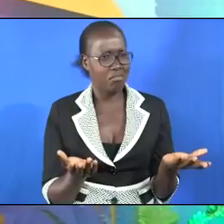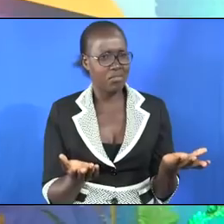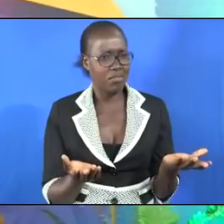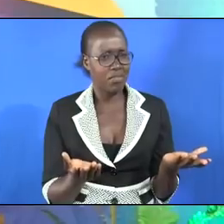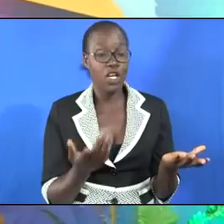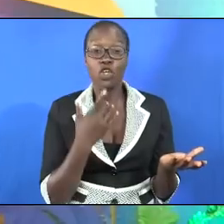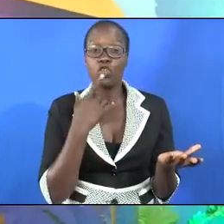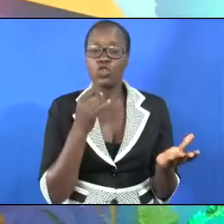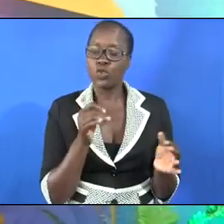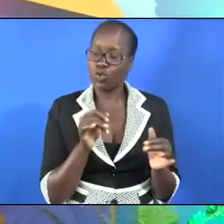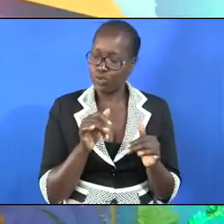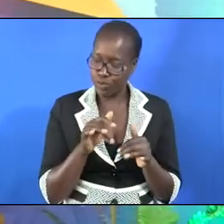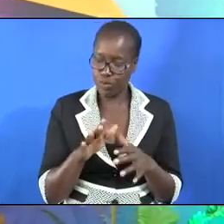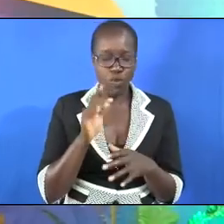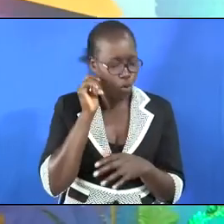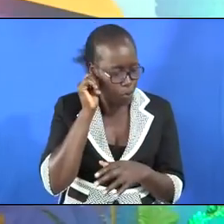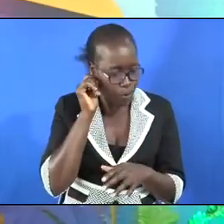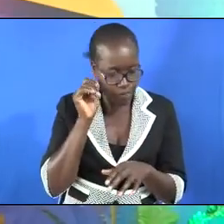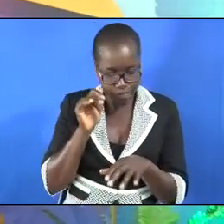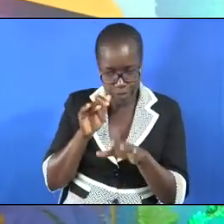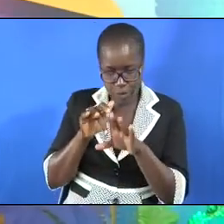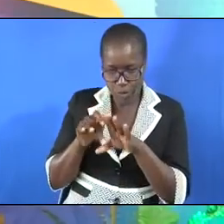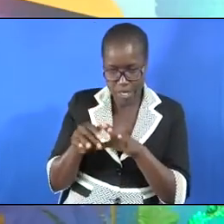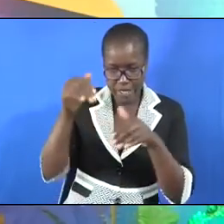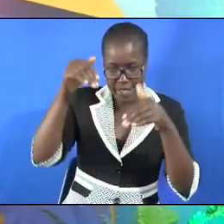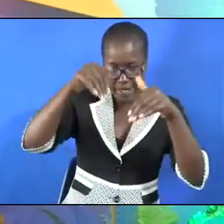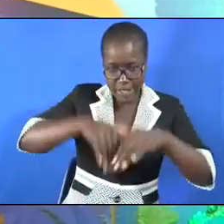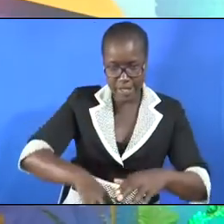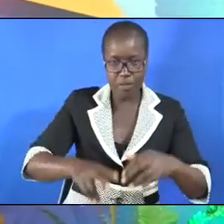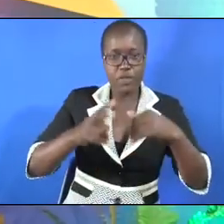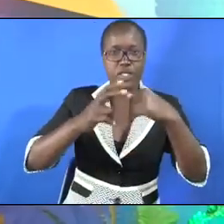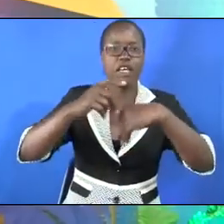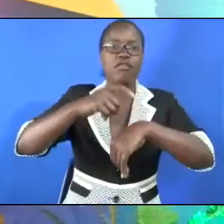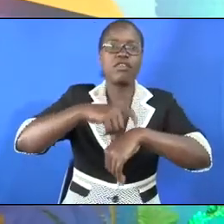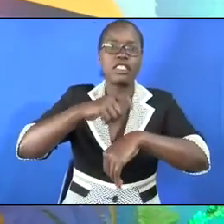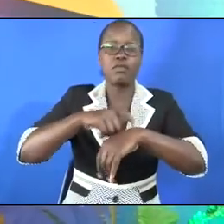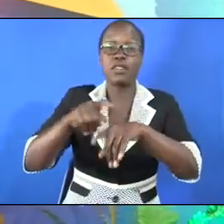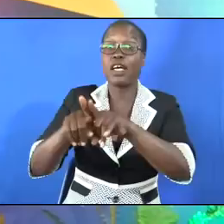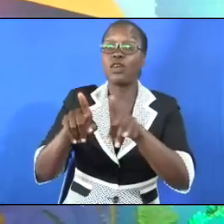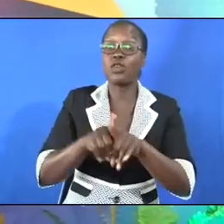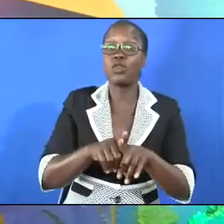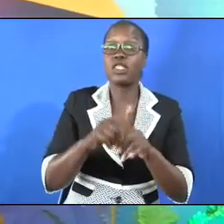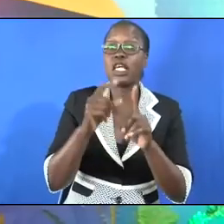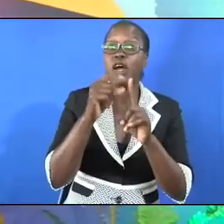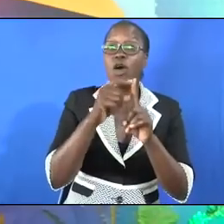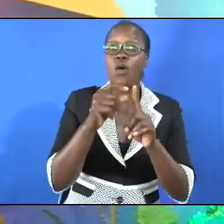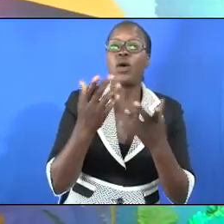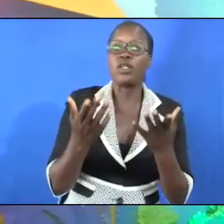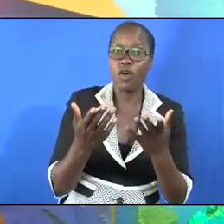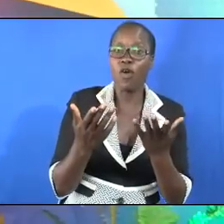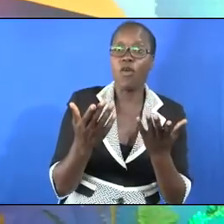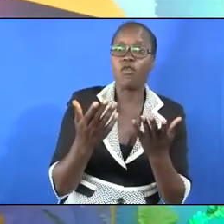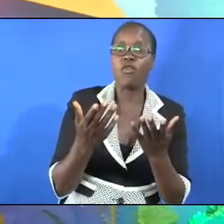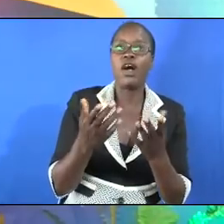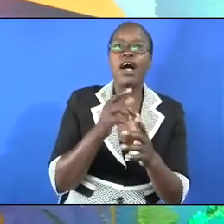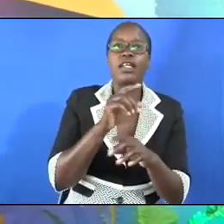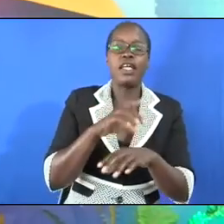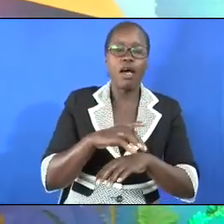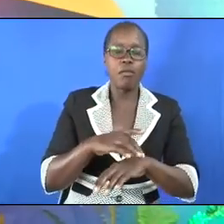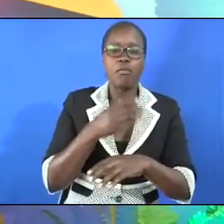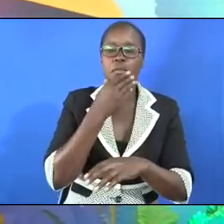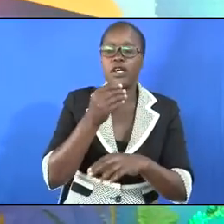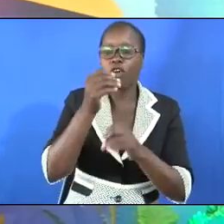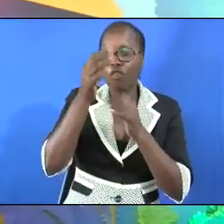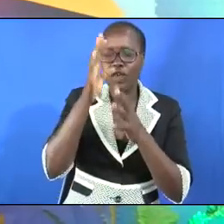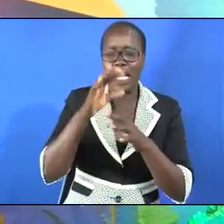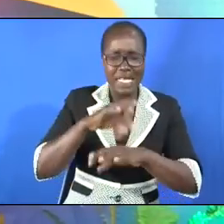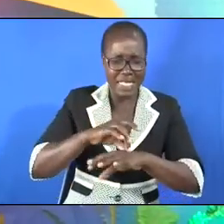he went down and dipped seven times in the Jordan, according to the saying of the man of God, and his flesh was